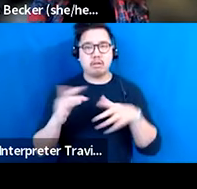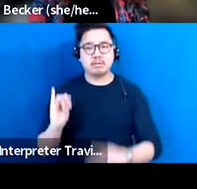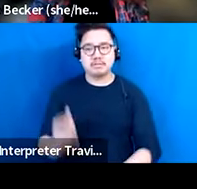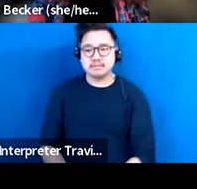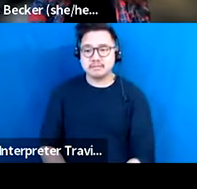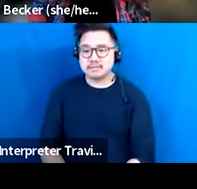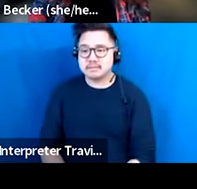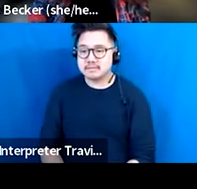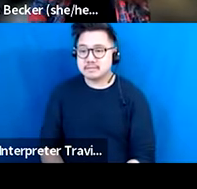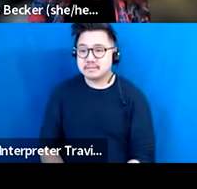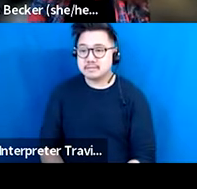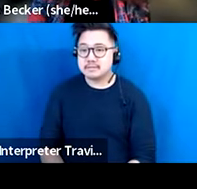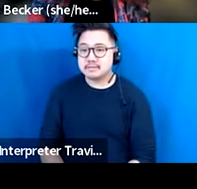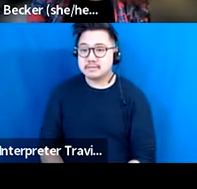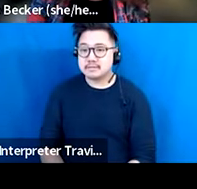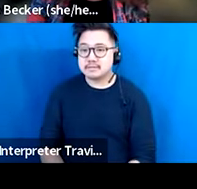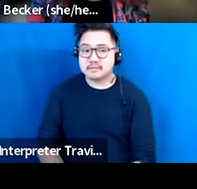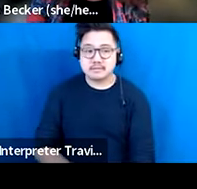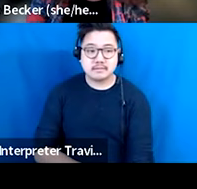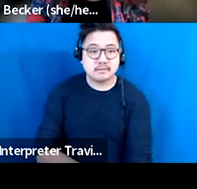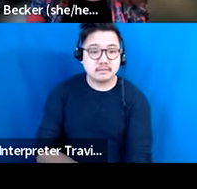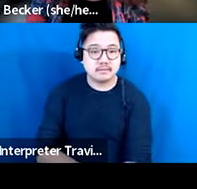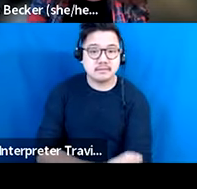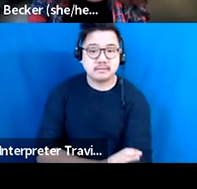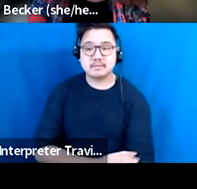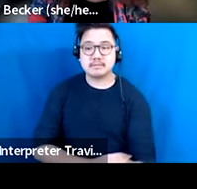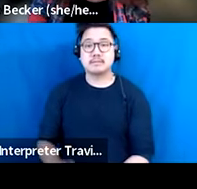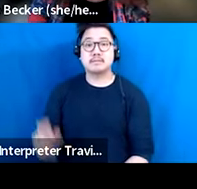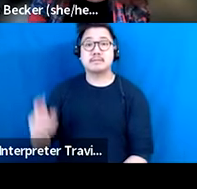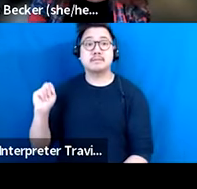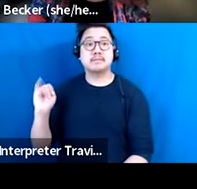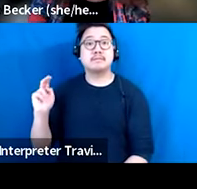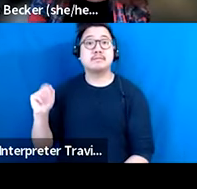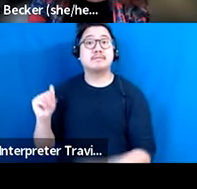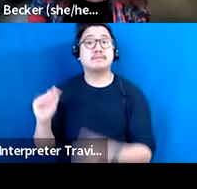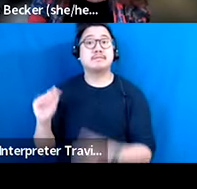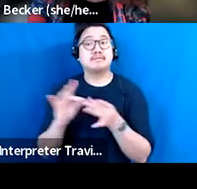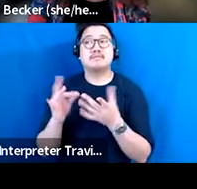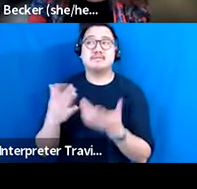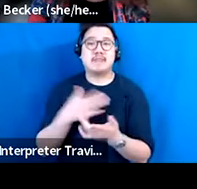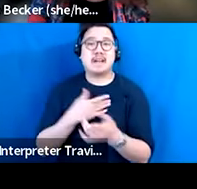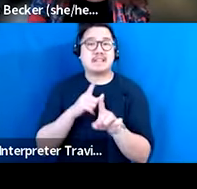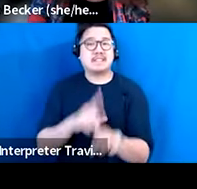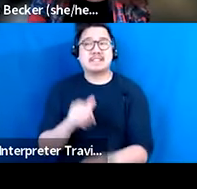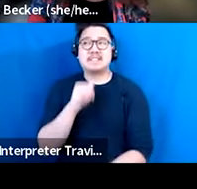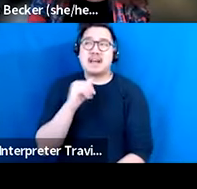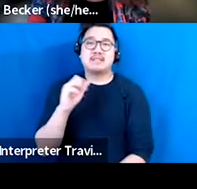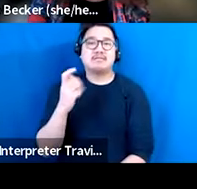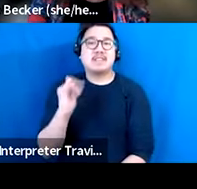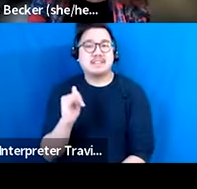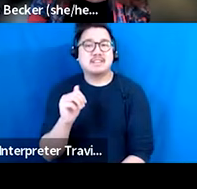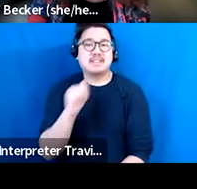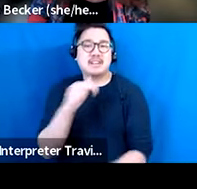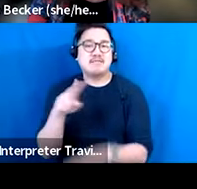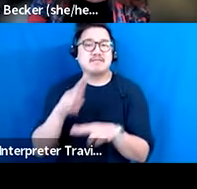I would add like, this is not the sexy or the fun answer, but I think it's the, I'm currently